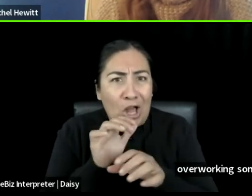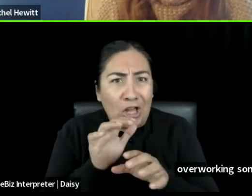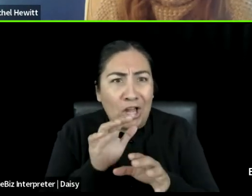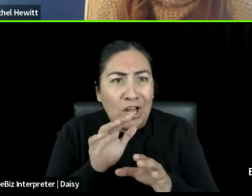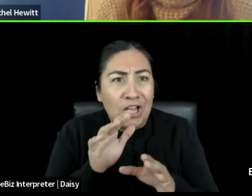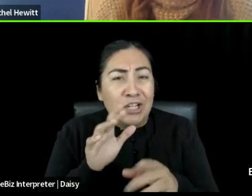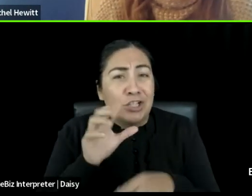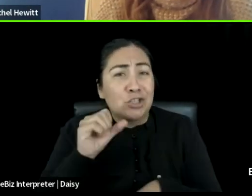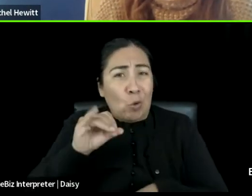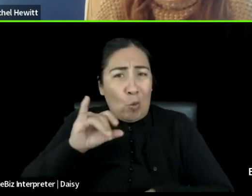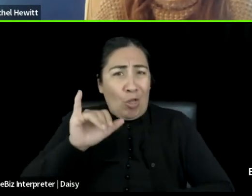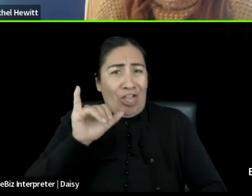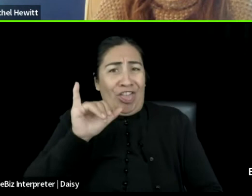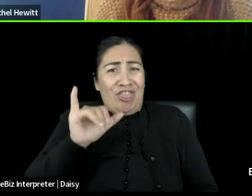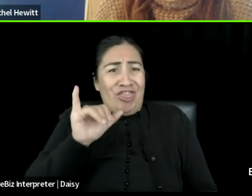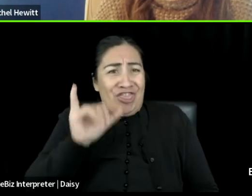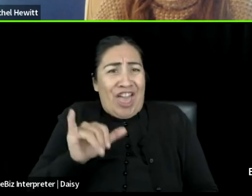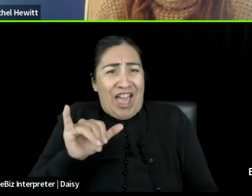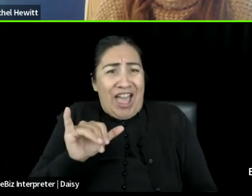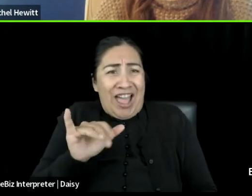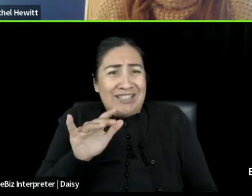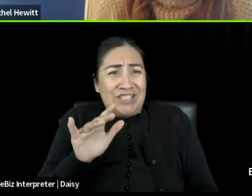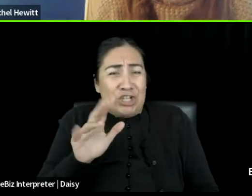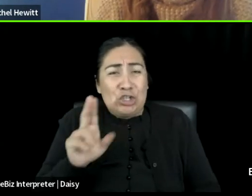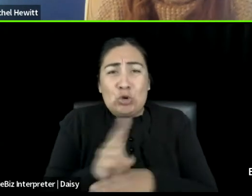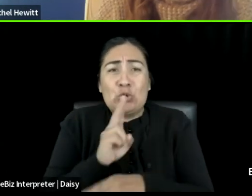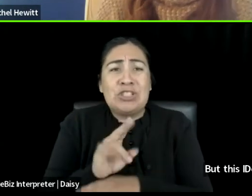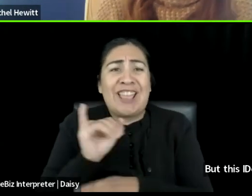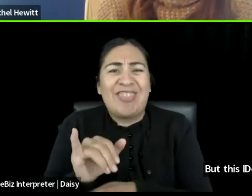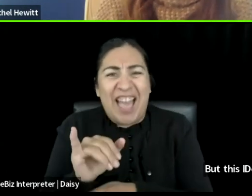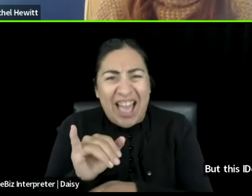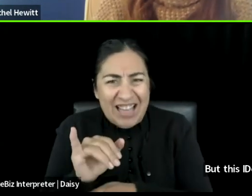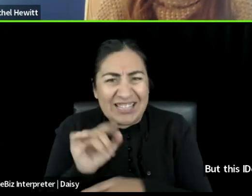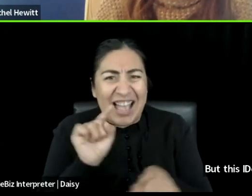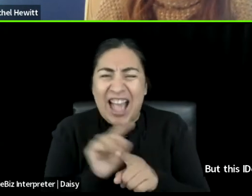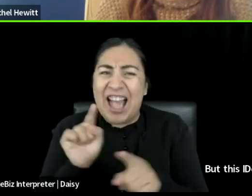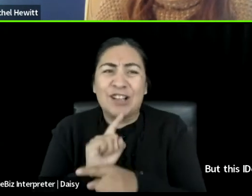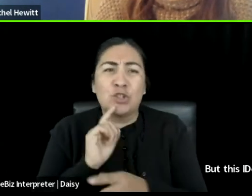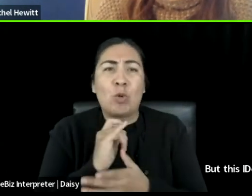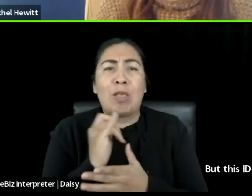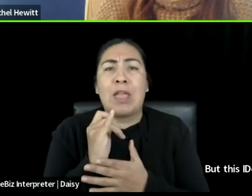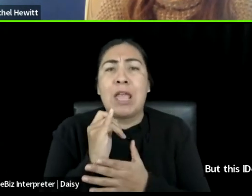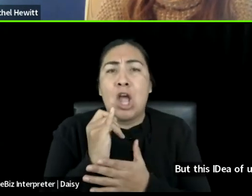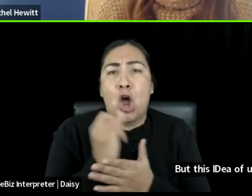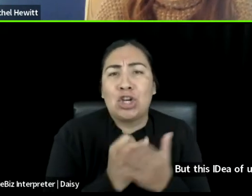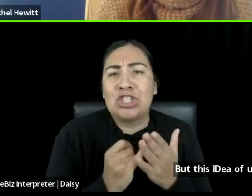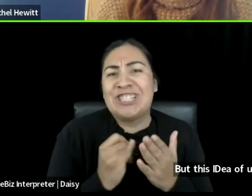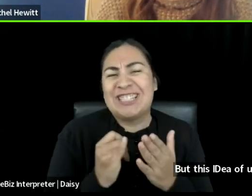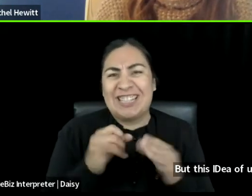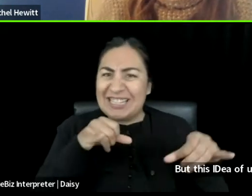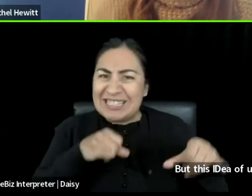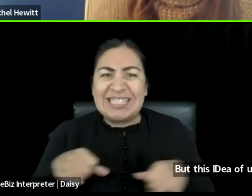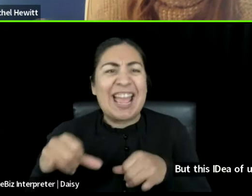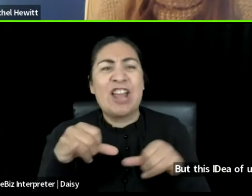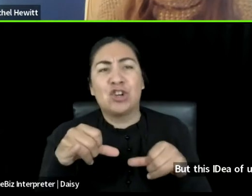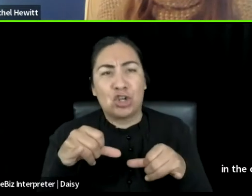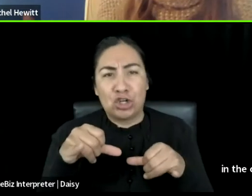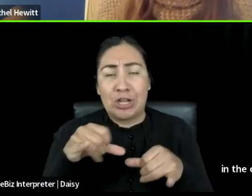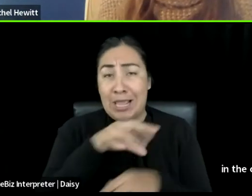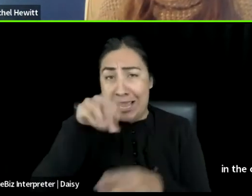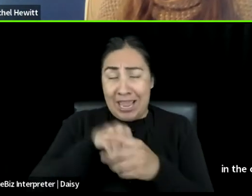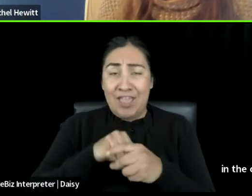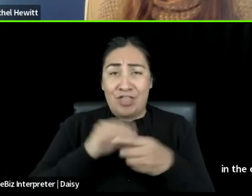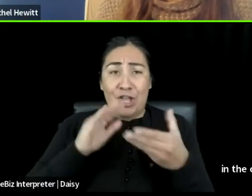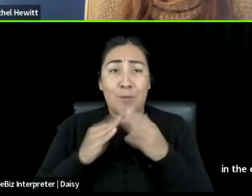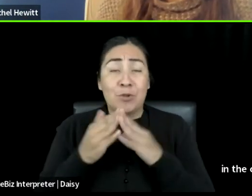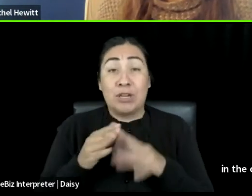using that as a, an artistic standard and a community standard of, do you trust these people?